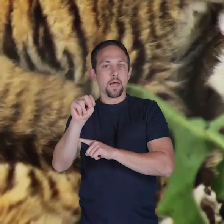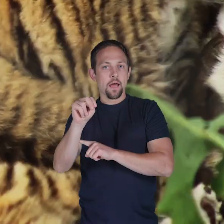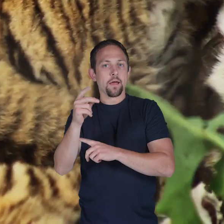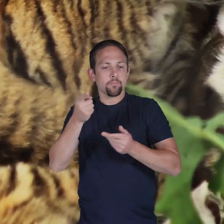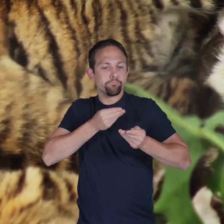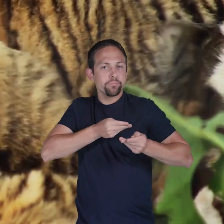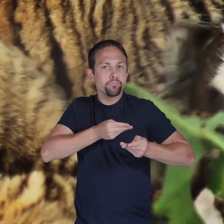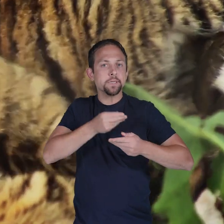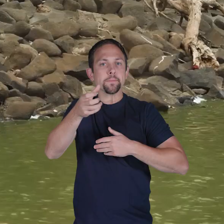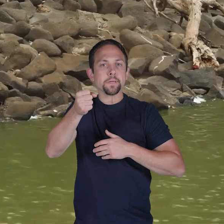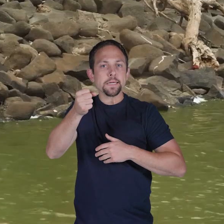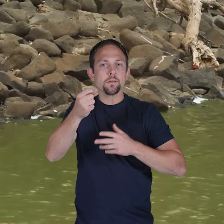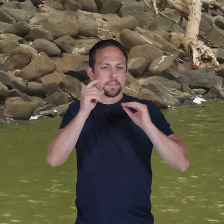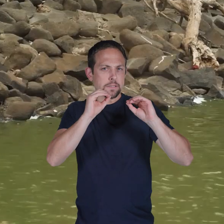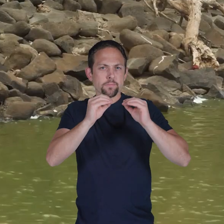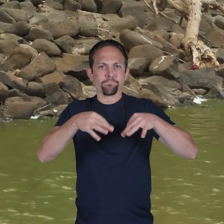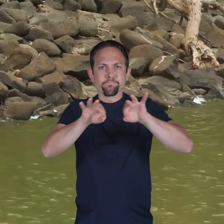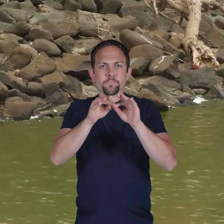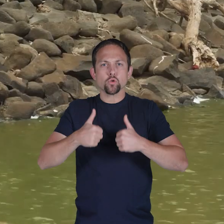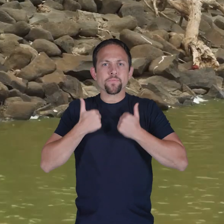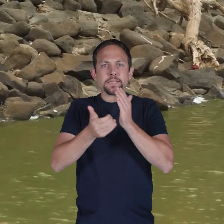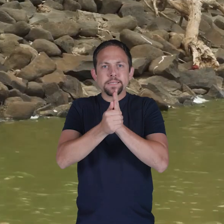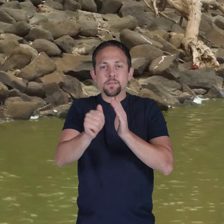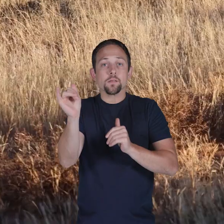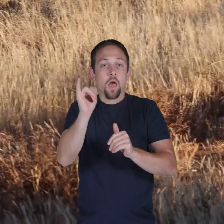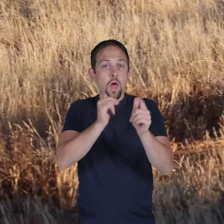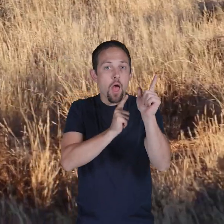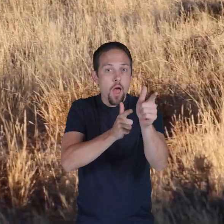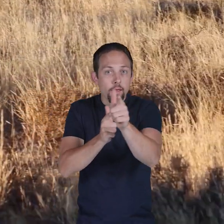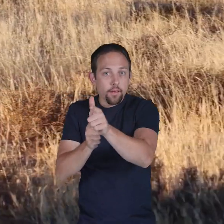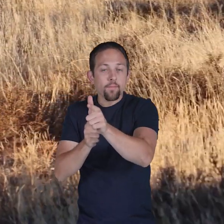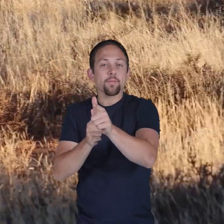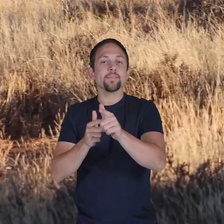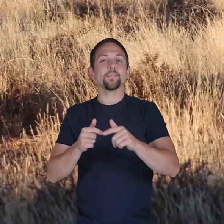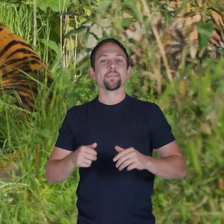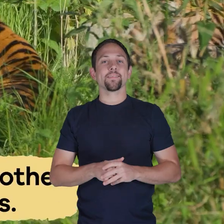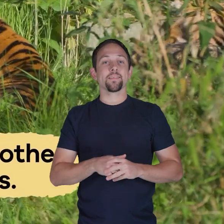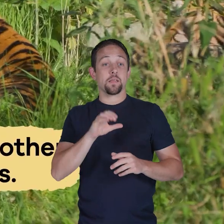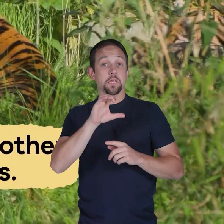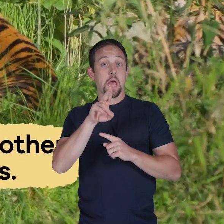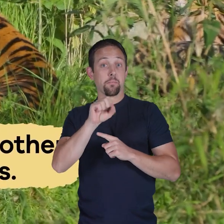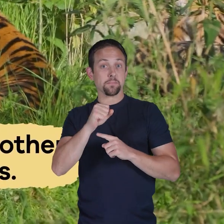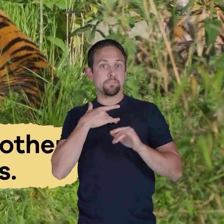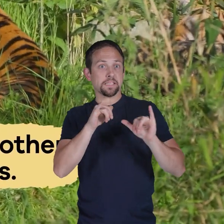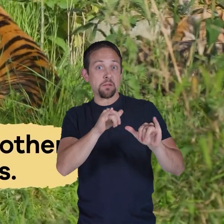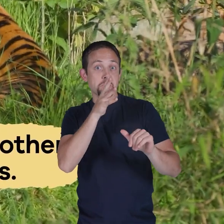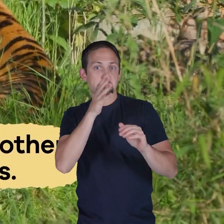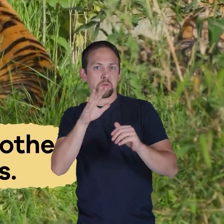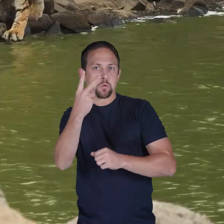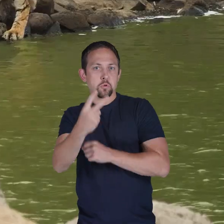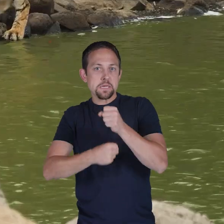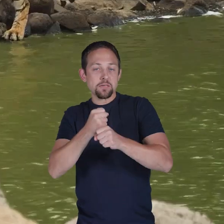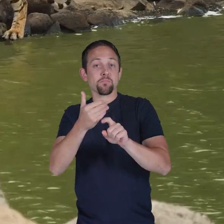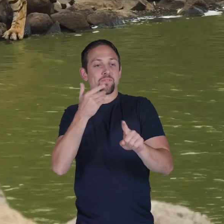She nurses them with milk and teaches them essential survival skills, like hunting. Cubs stay with their mother for about two